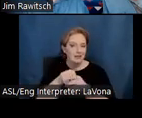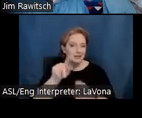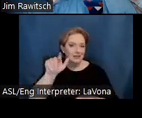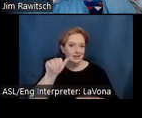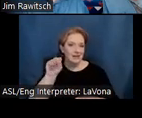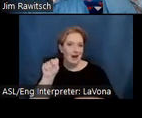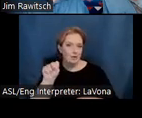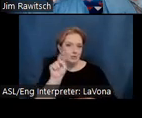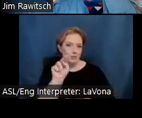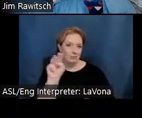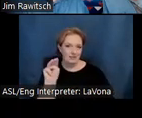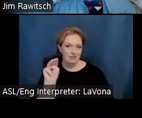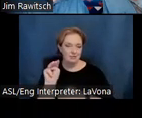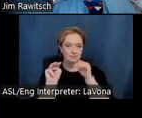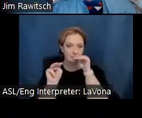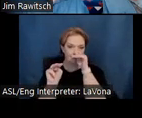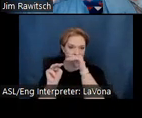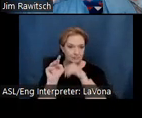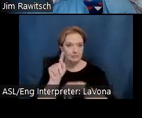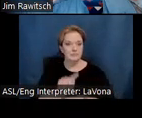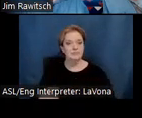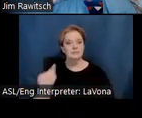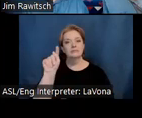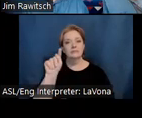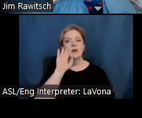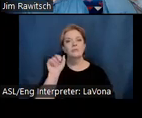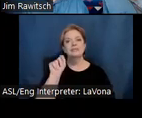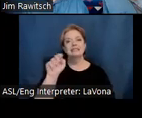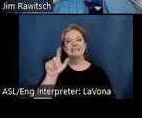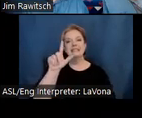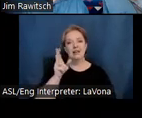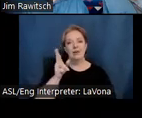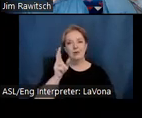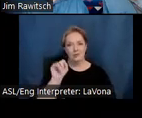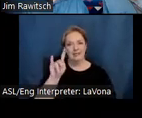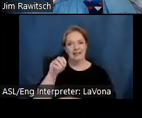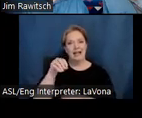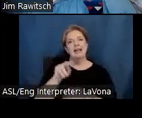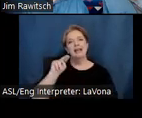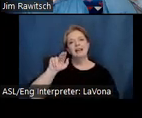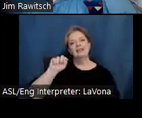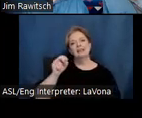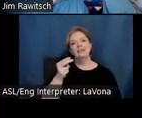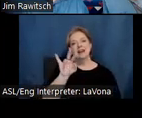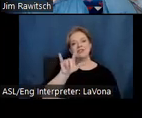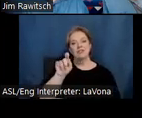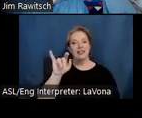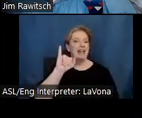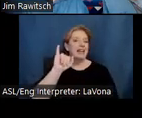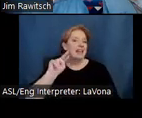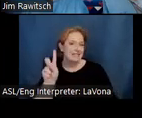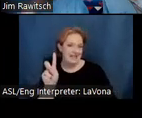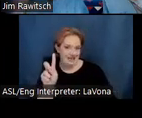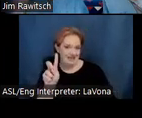After that, we will travel to the T.C. Steele State Historic Site, which is in Nashville, Indiana. Then we'll visit the